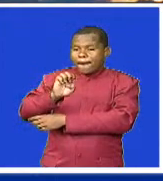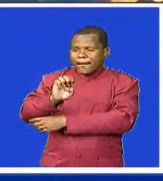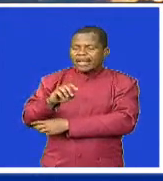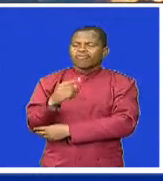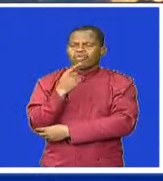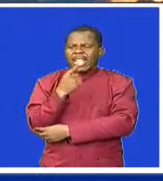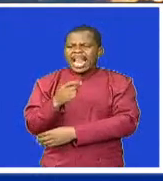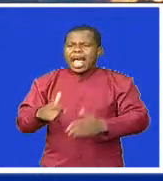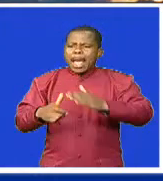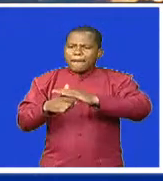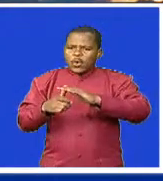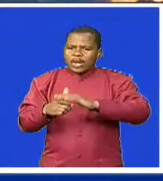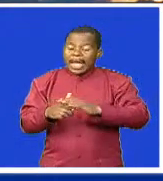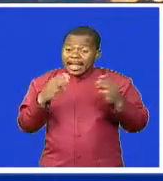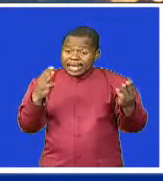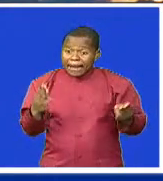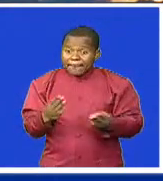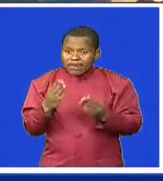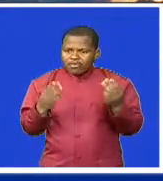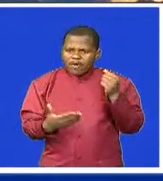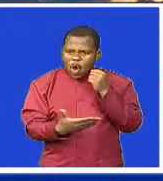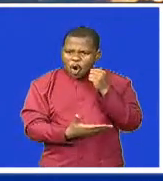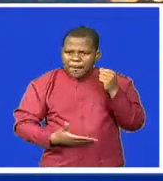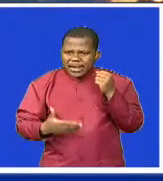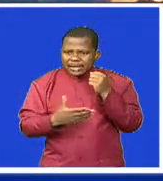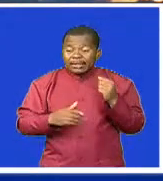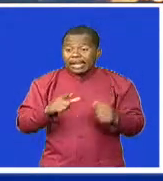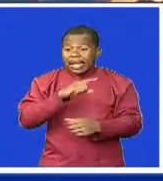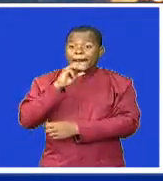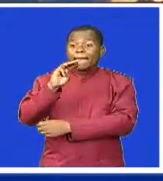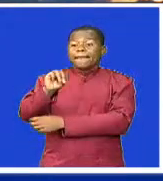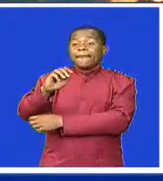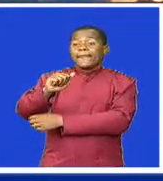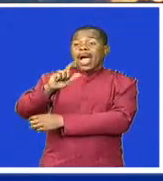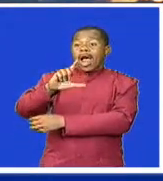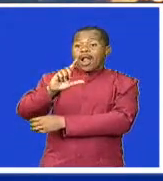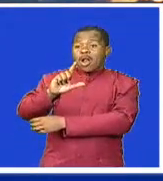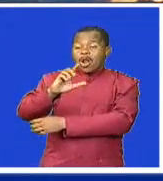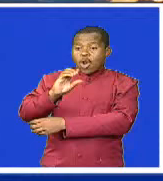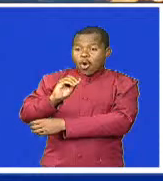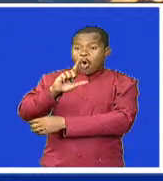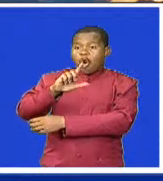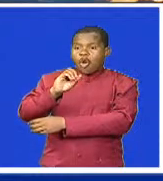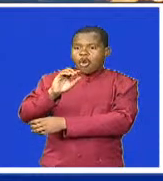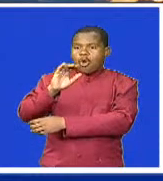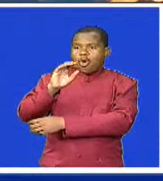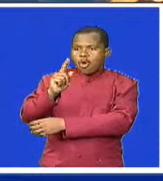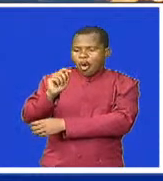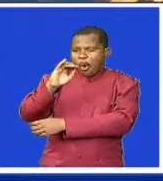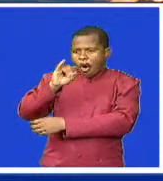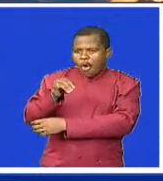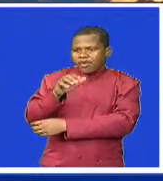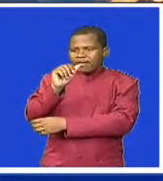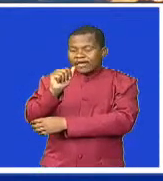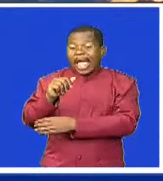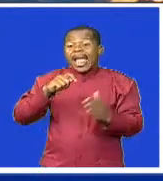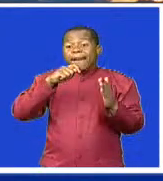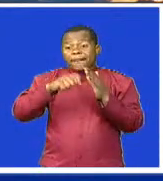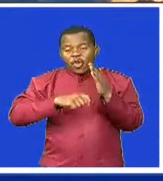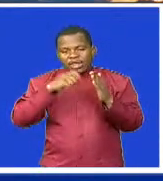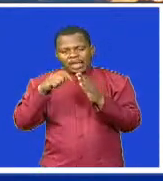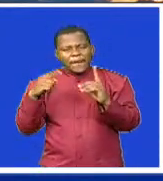community to ensure that the project which seeks to fight environmental degradation is a success.